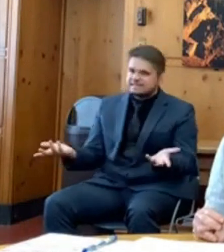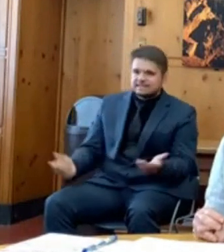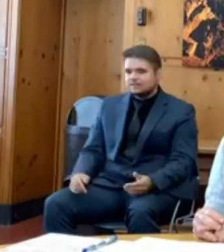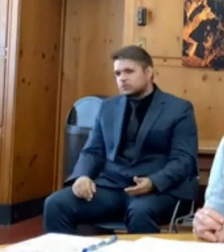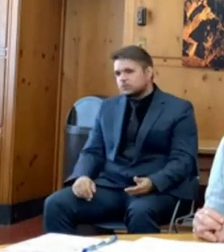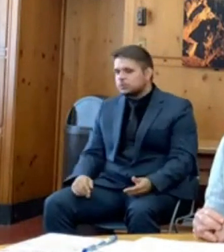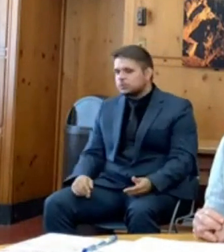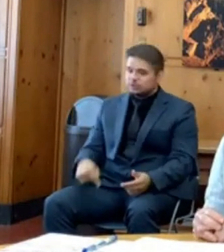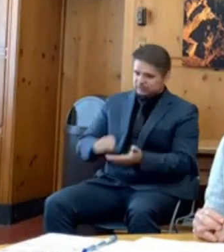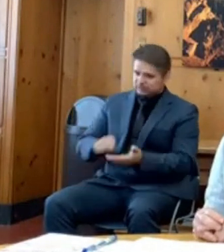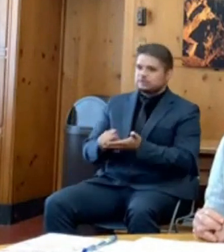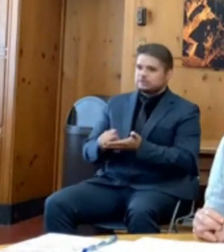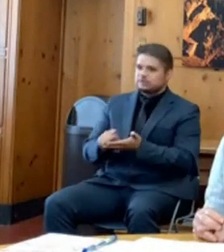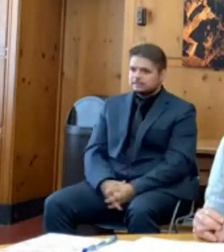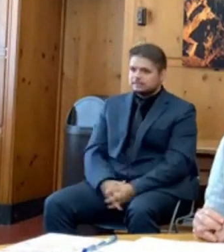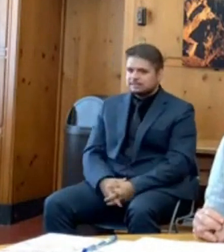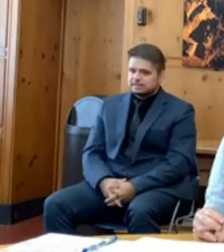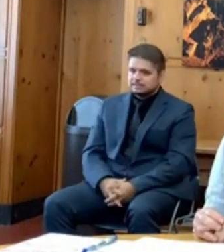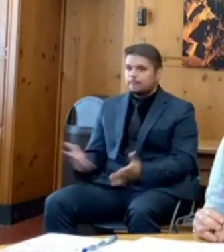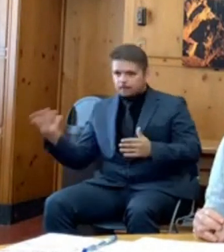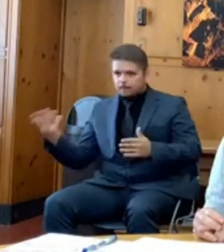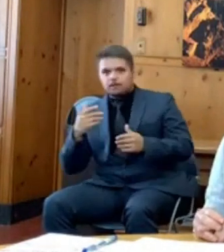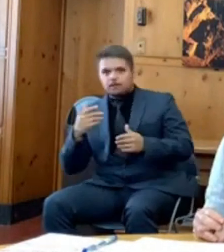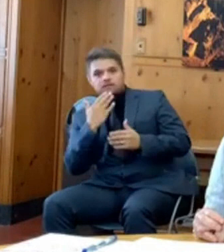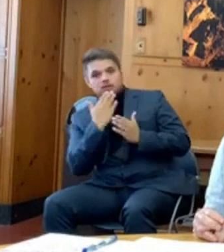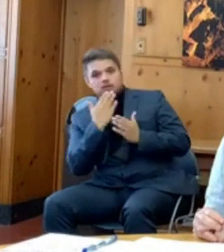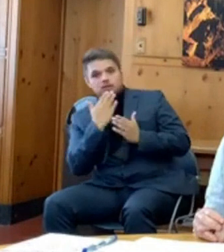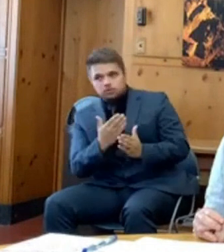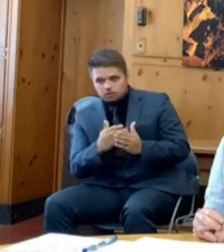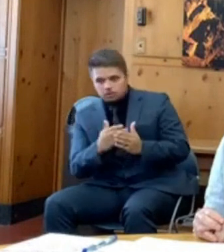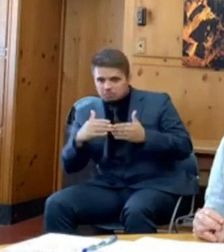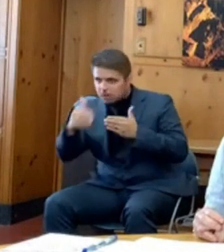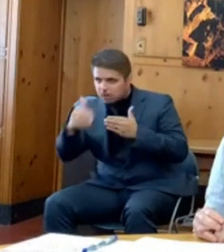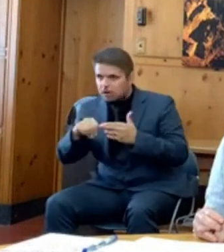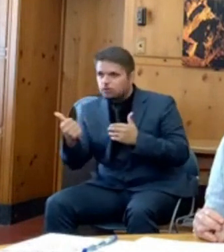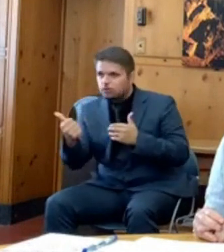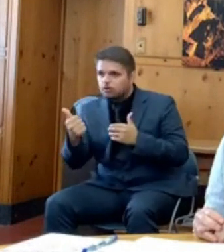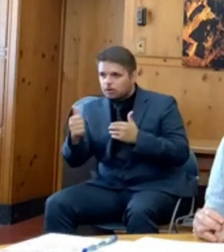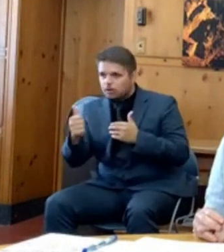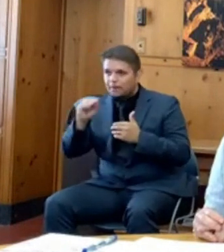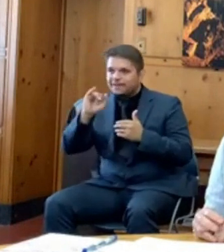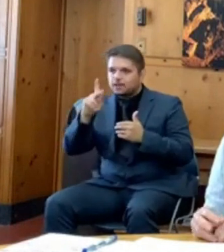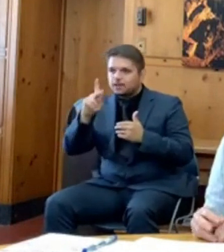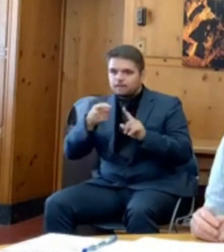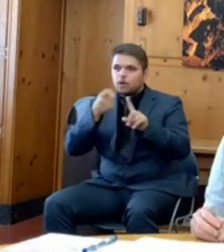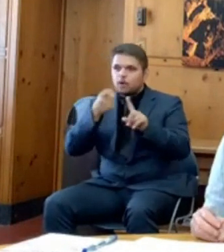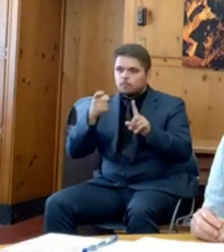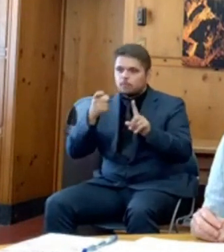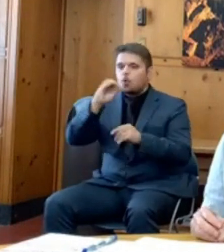Thanks, Les. Next up, we've got Dirk Vanderhart from OBV. Go ahead, Dirk.